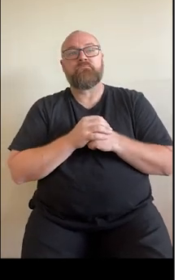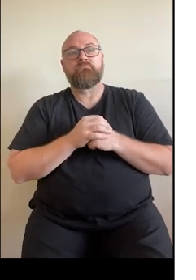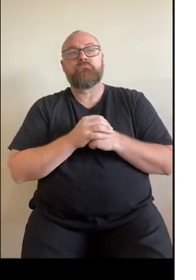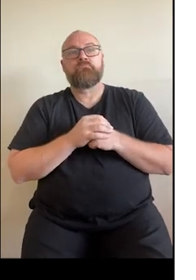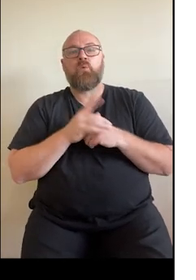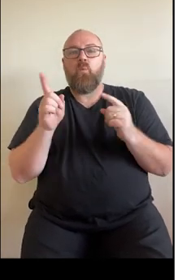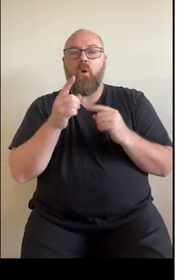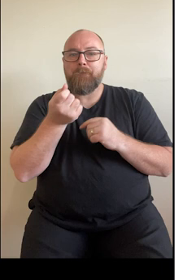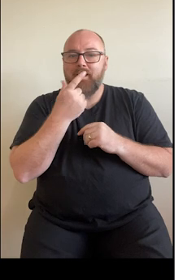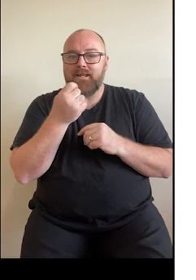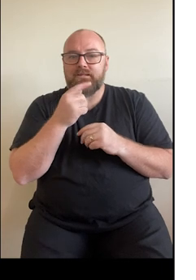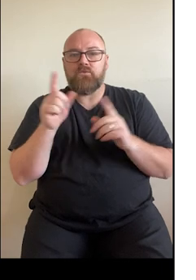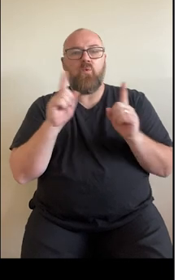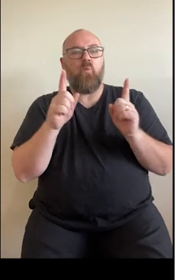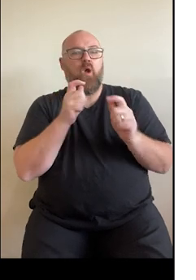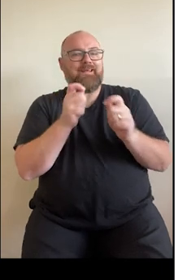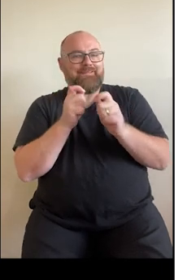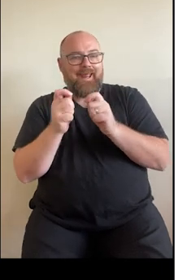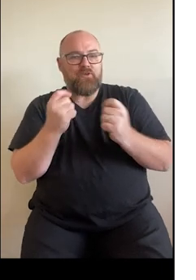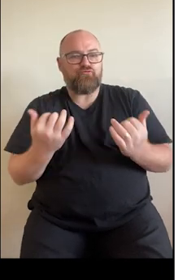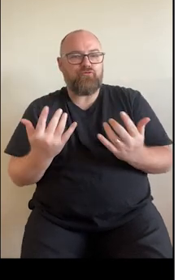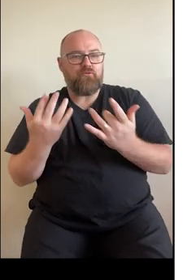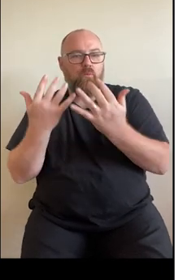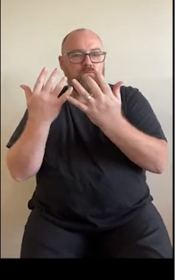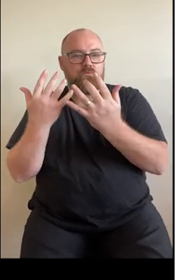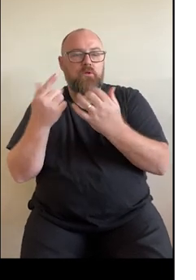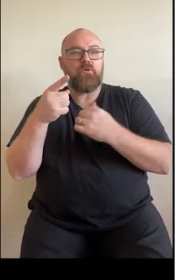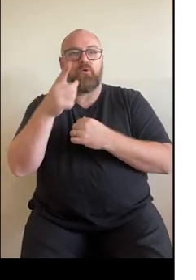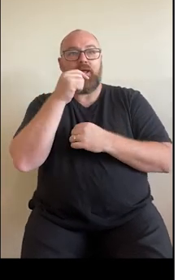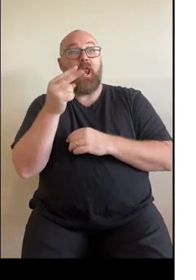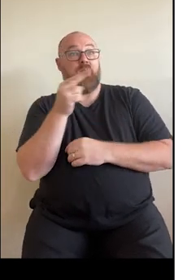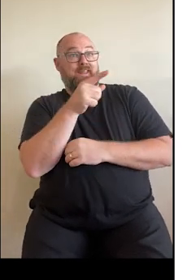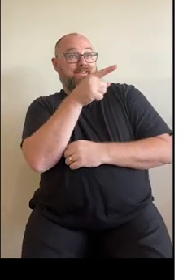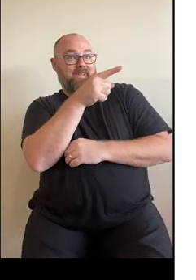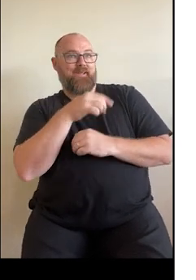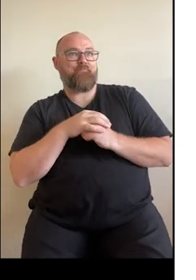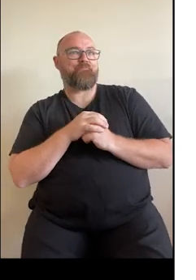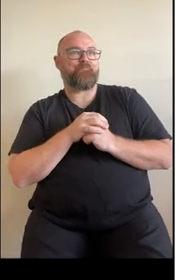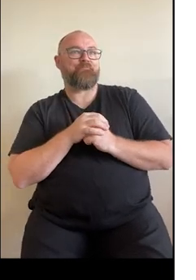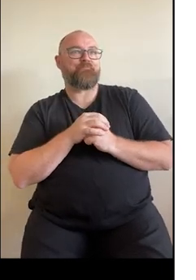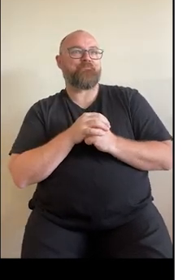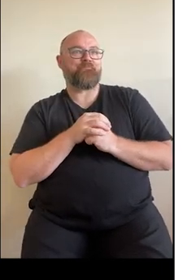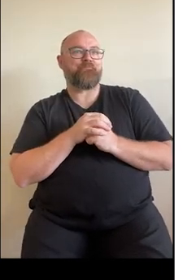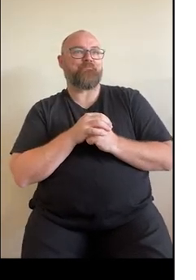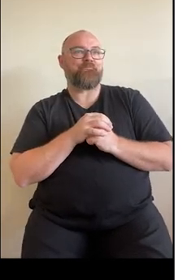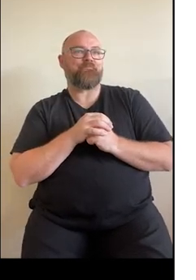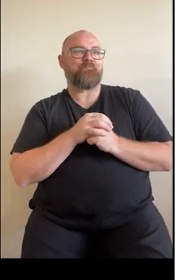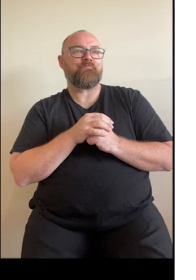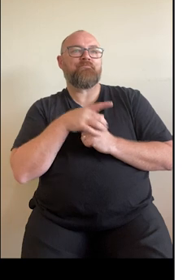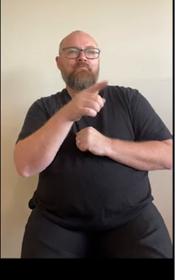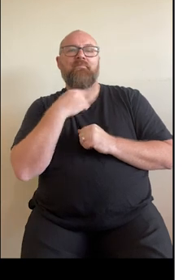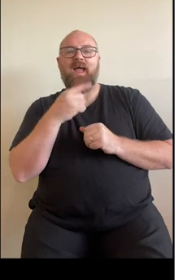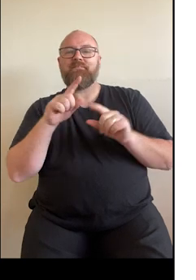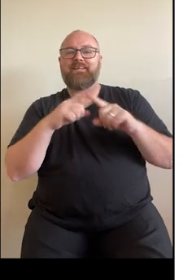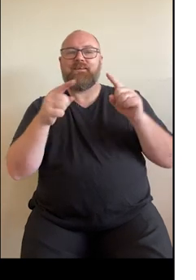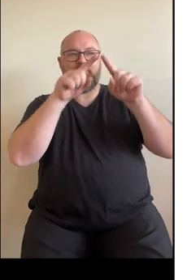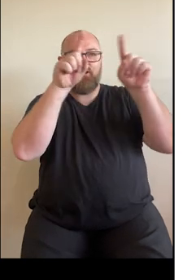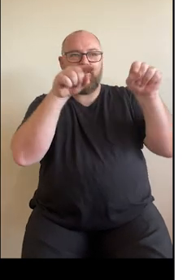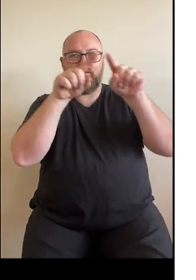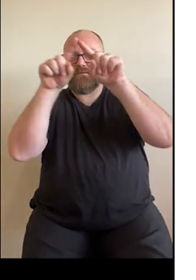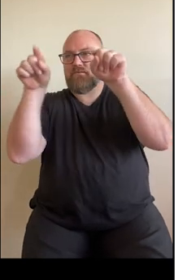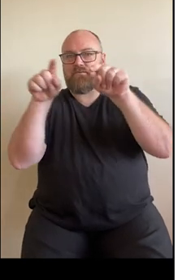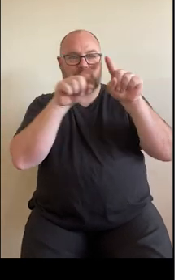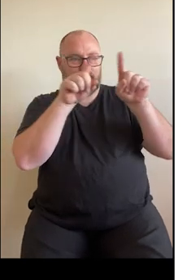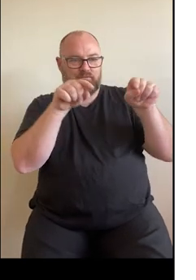medicines and your test results. So you can see on the slide the home screen there and it displays several tiles that let you easily